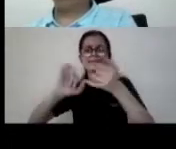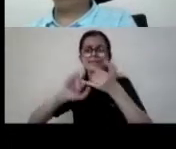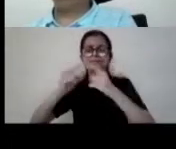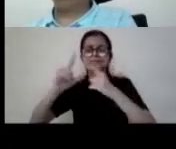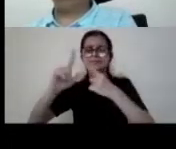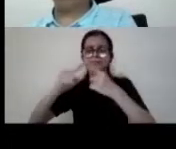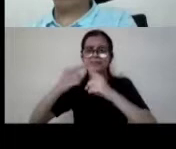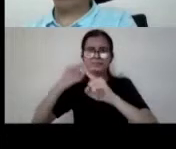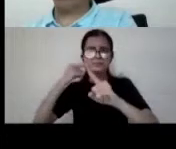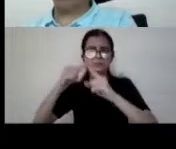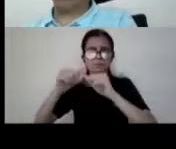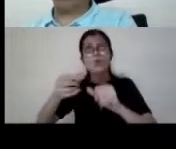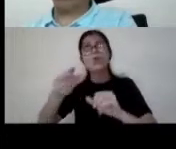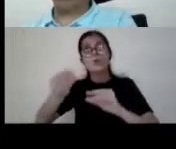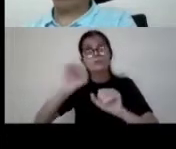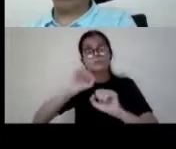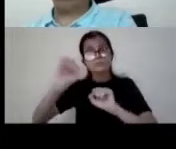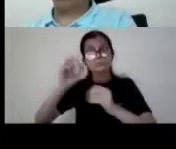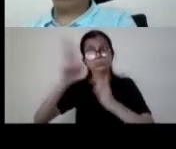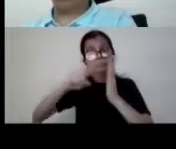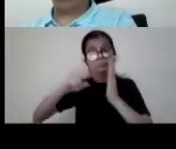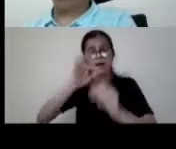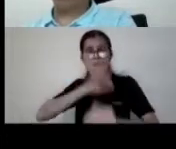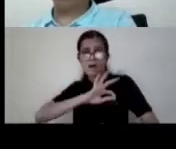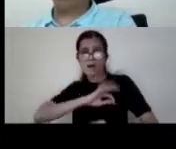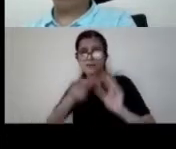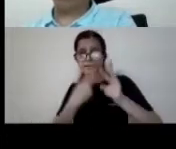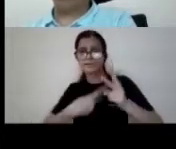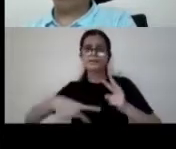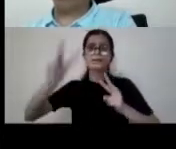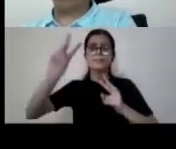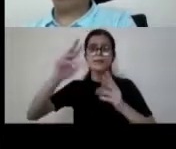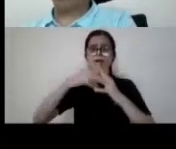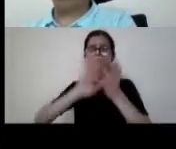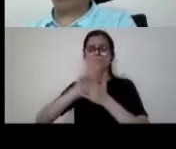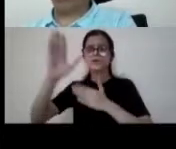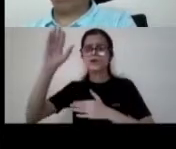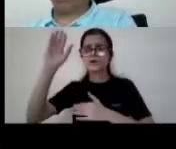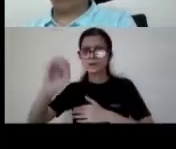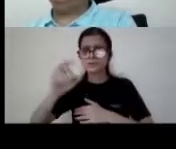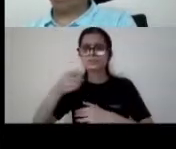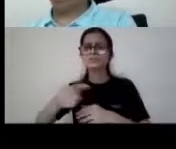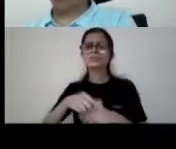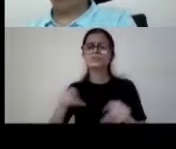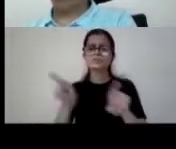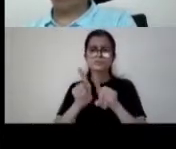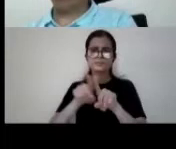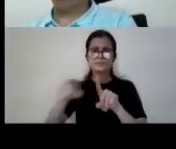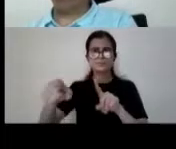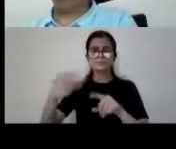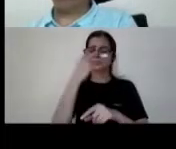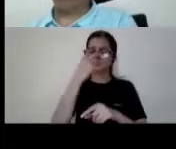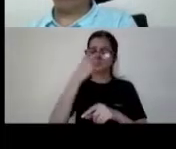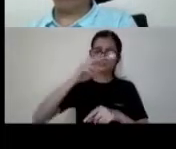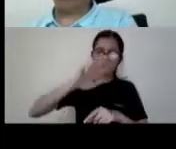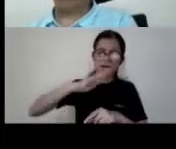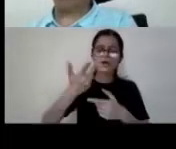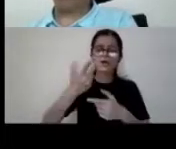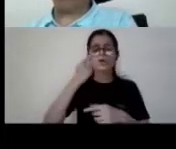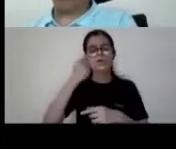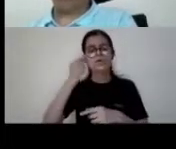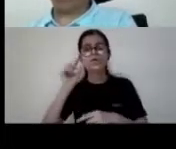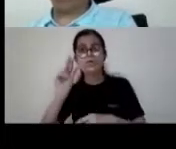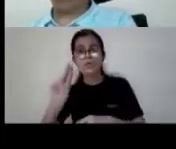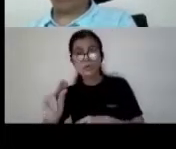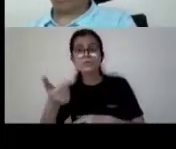much larger who for example says there are about 52 billion persons with blindness and low vision itself in india